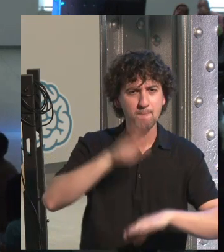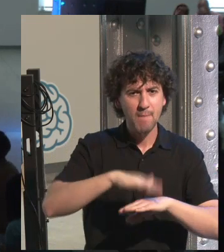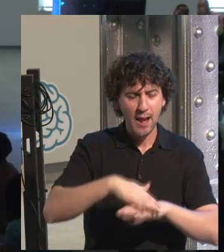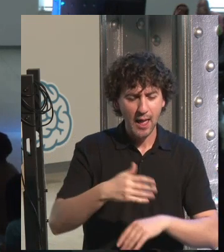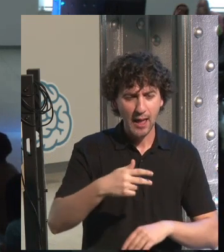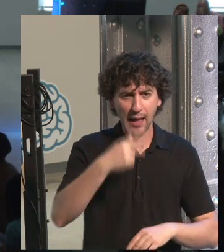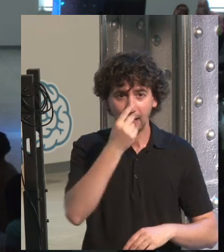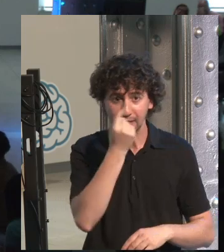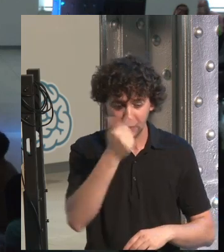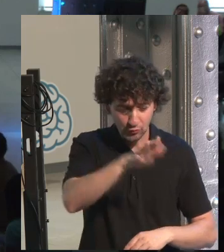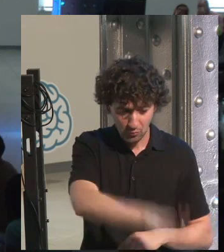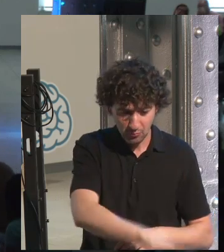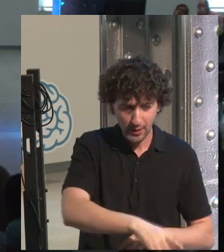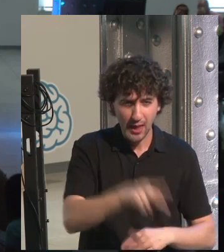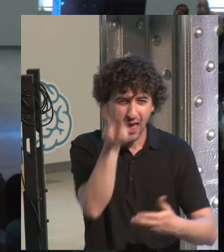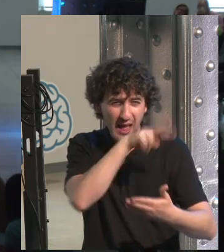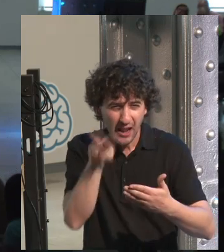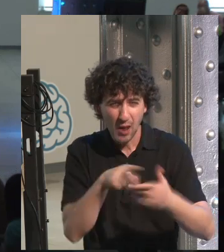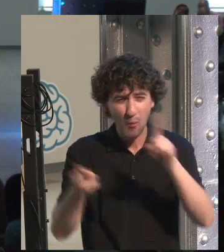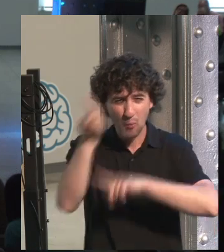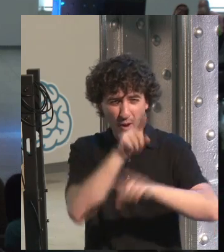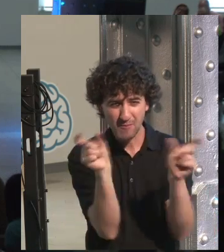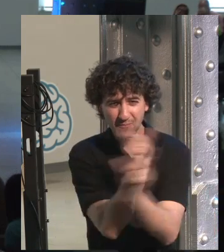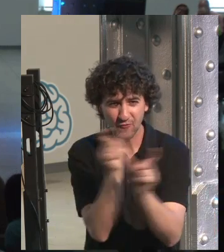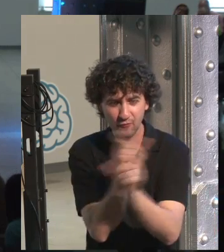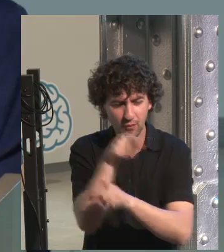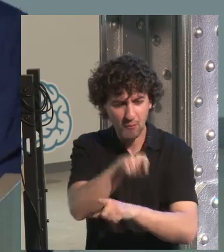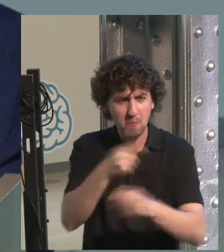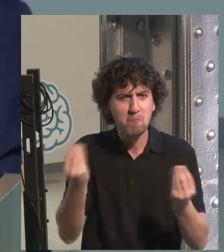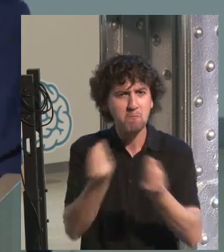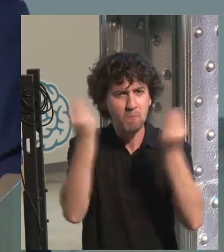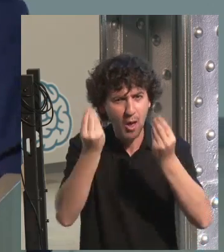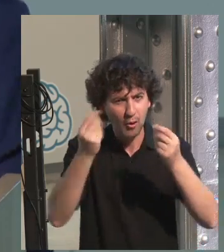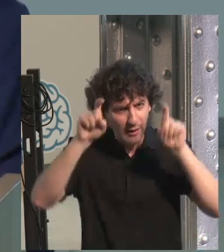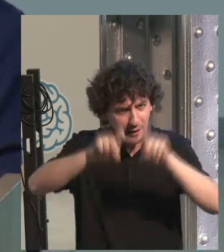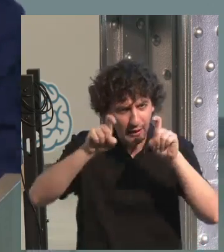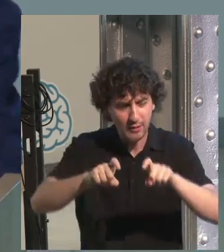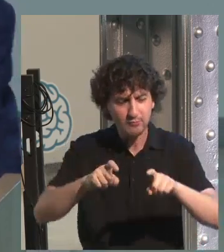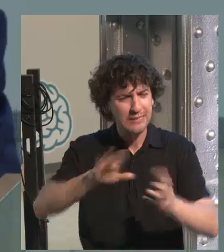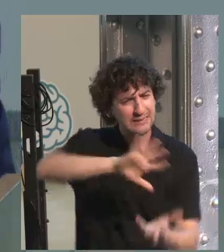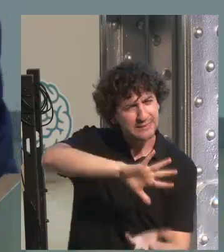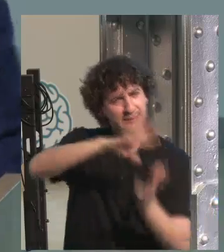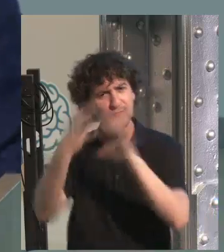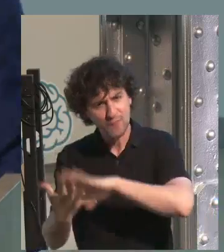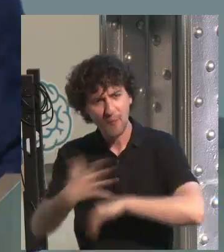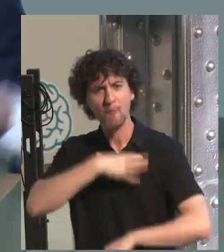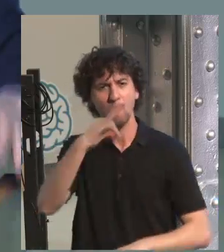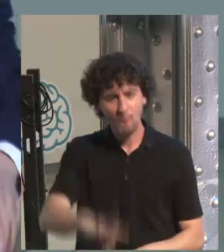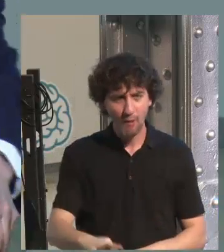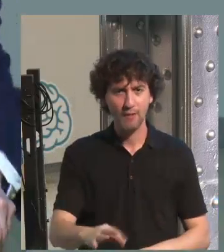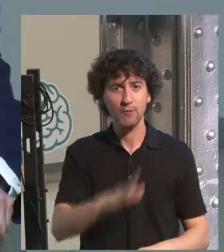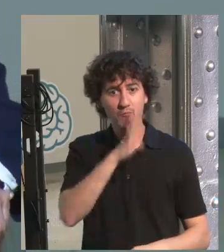the capacity of transforming a dyslexical child even if he has this malformation, this